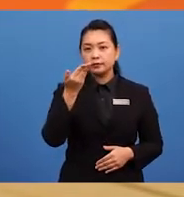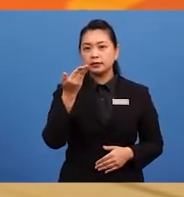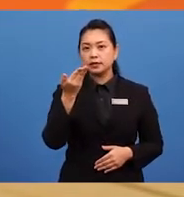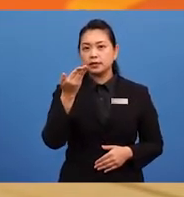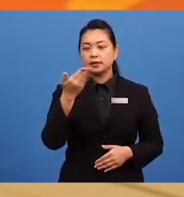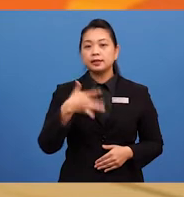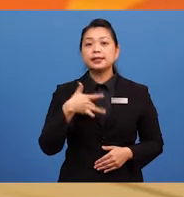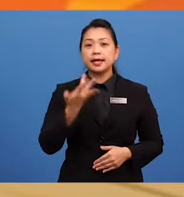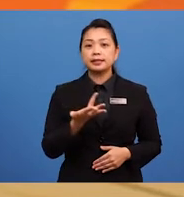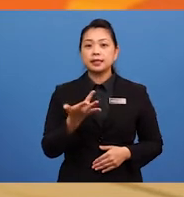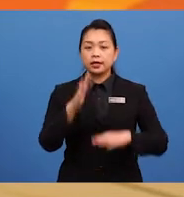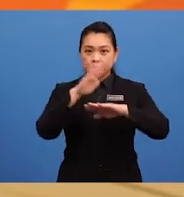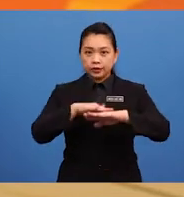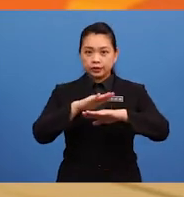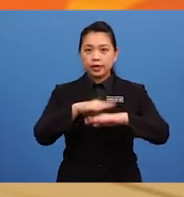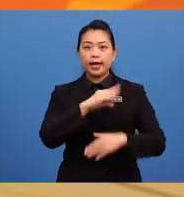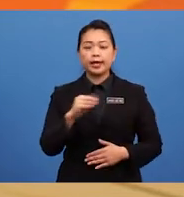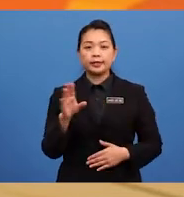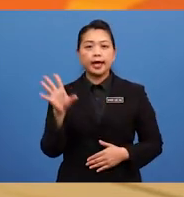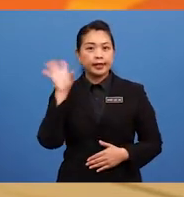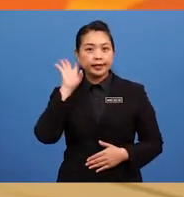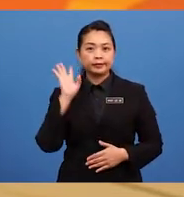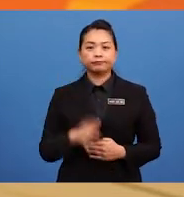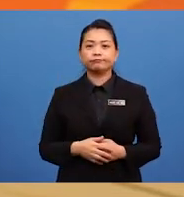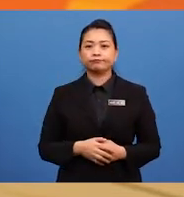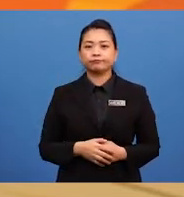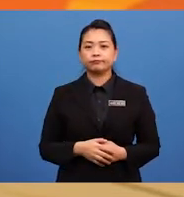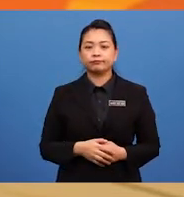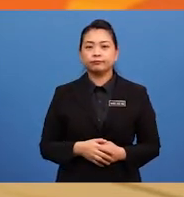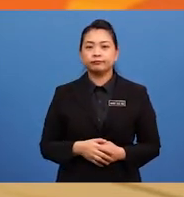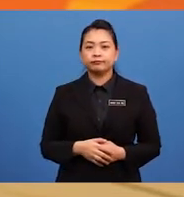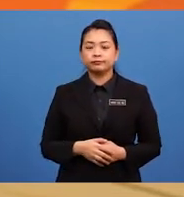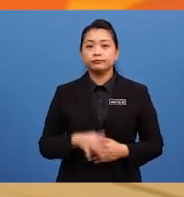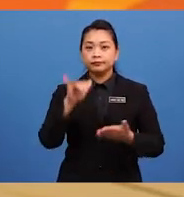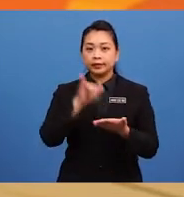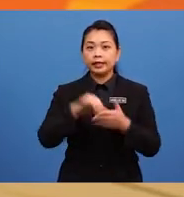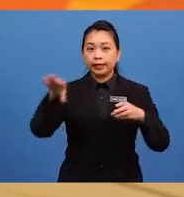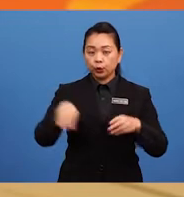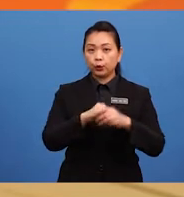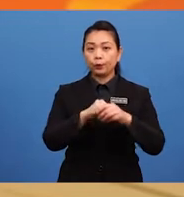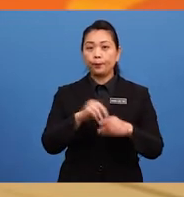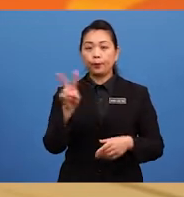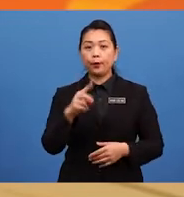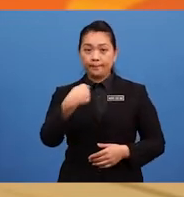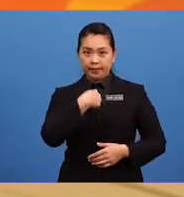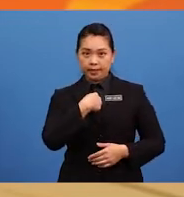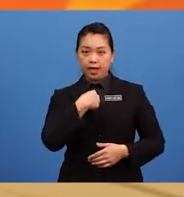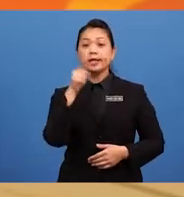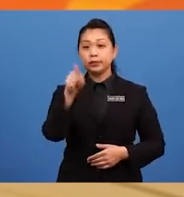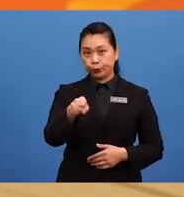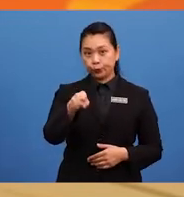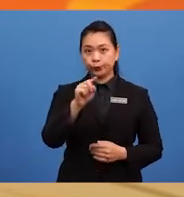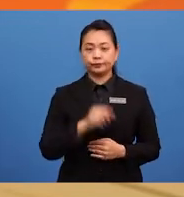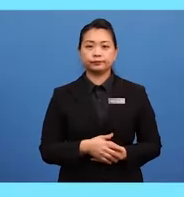taste, touch, and hear is a noun. That include both me and you.